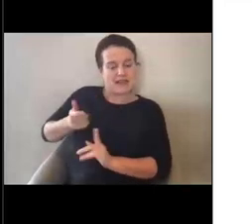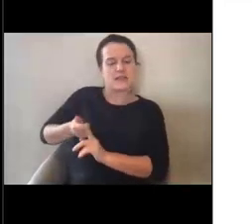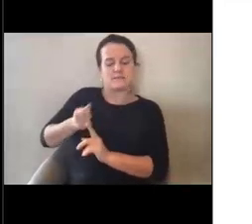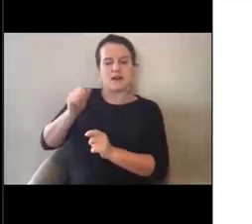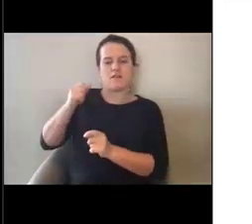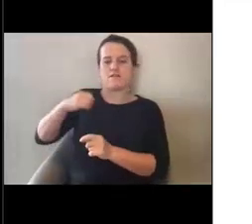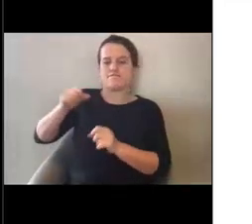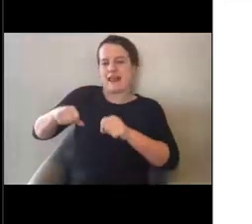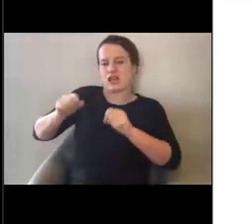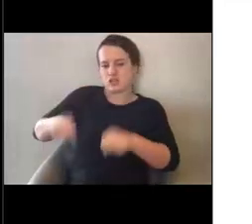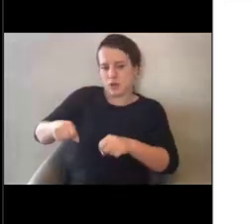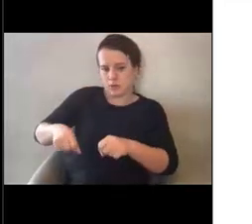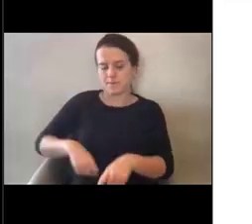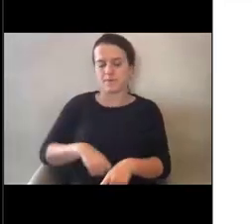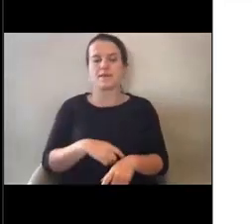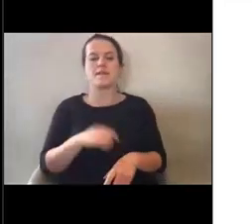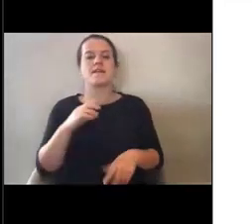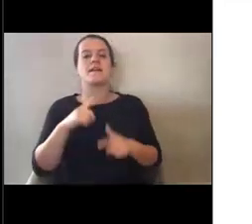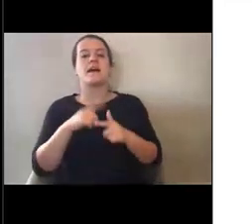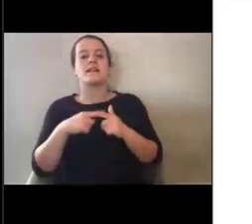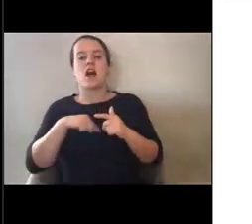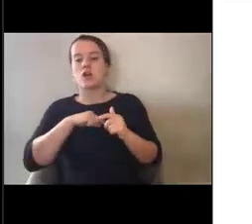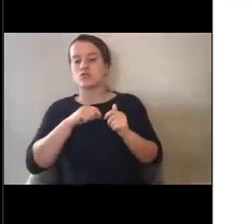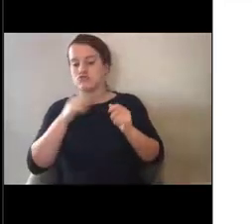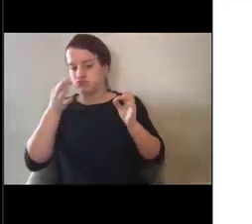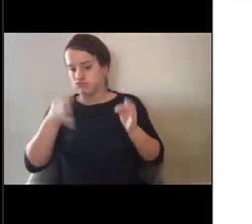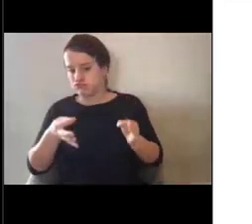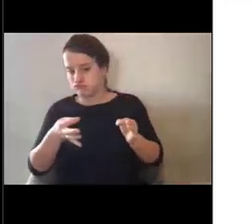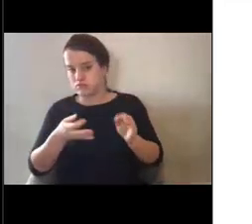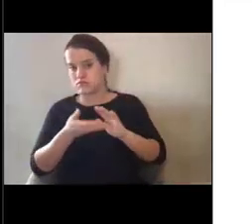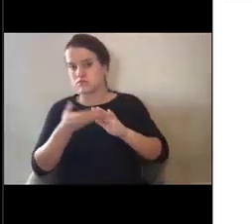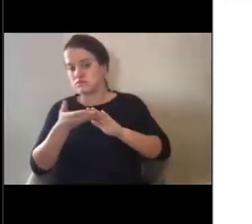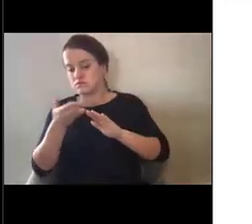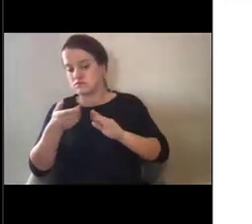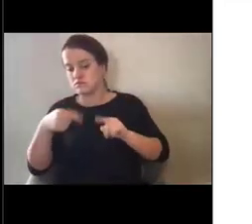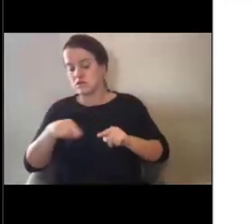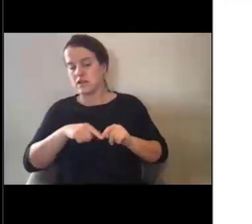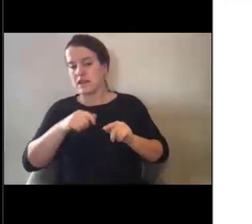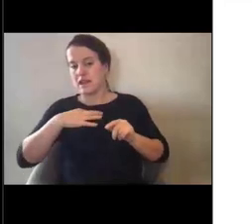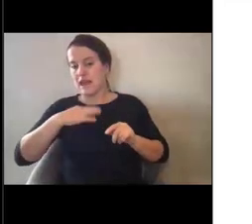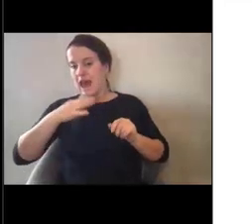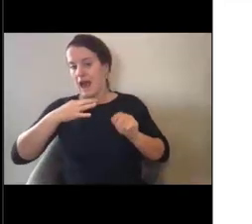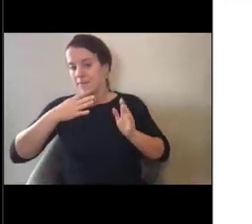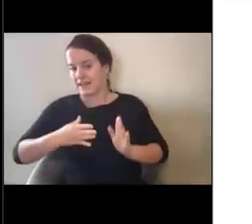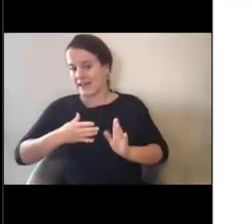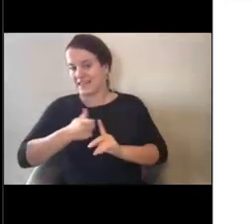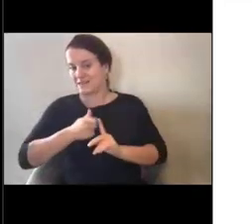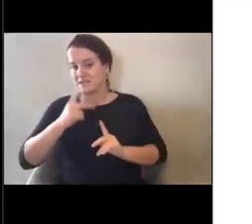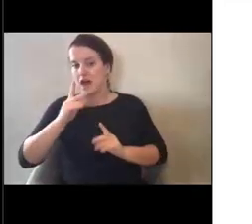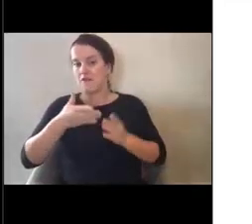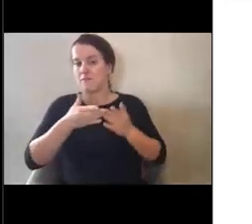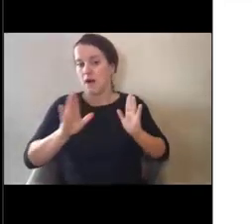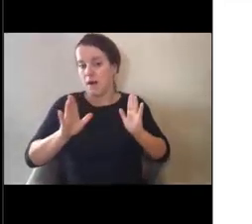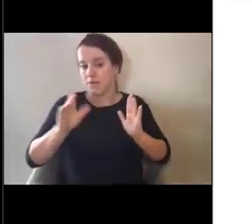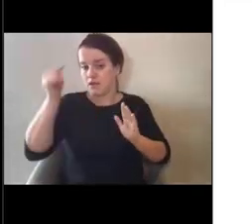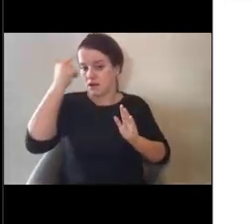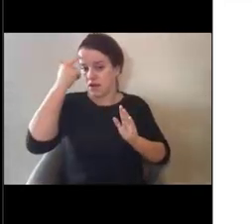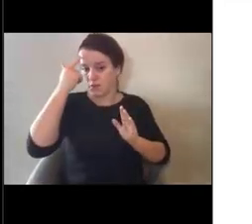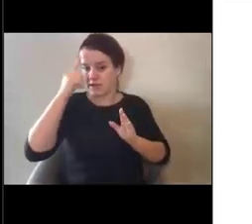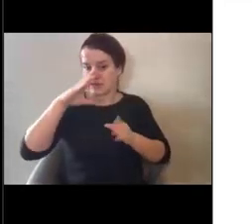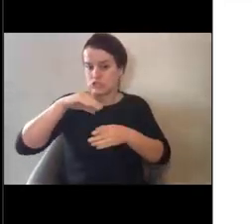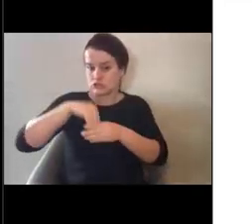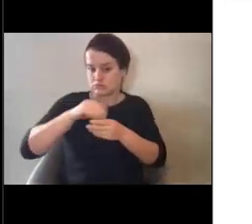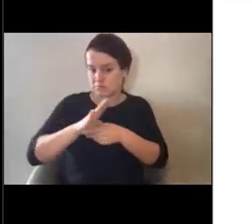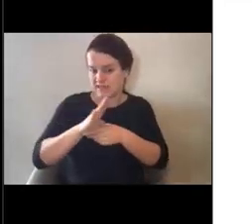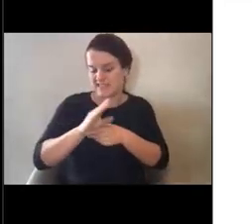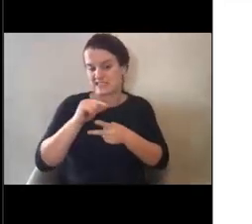we base that on whether or not the applicant is a public governmental entity or whether or